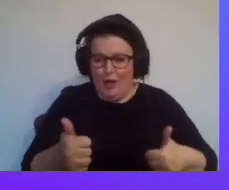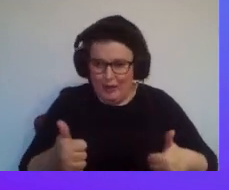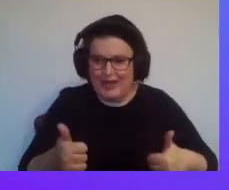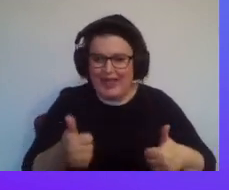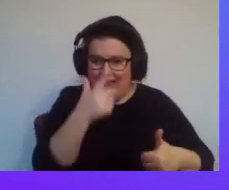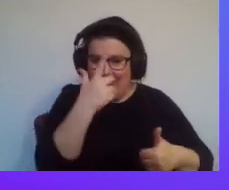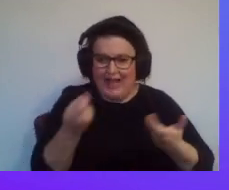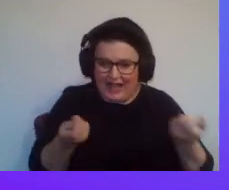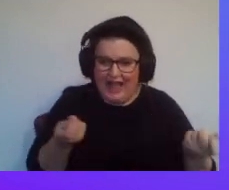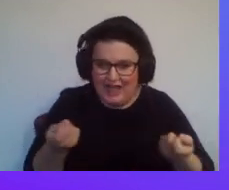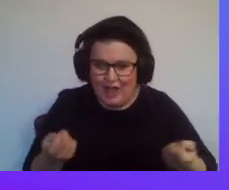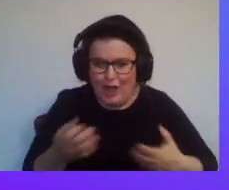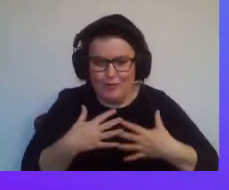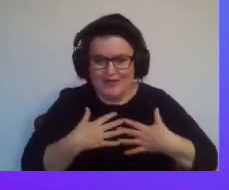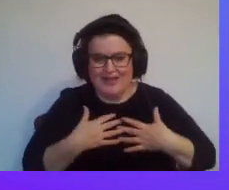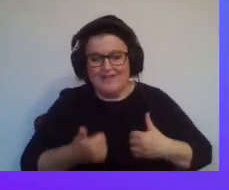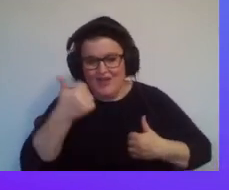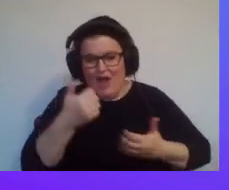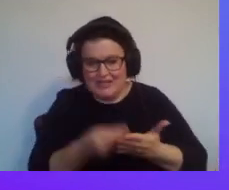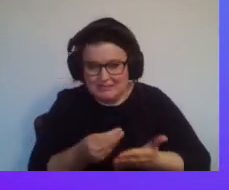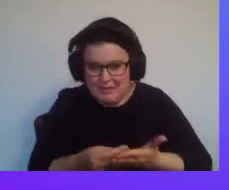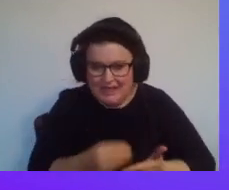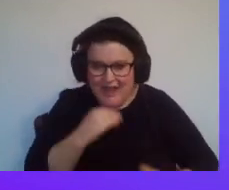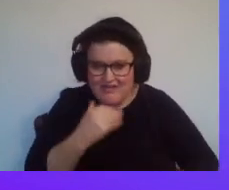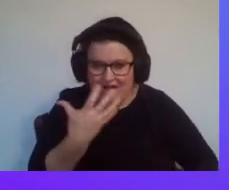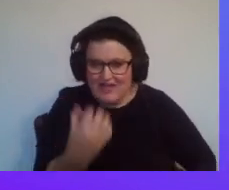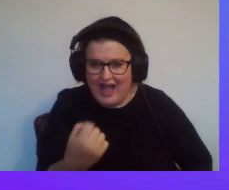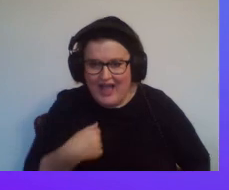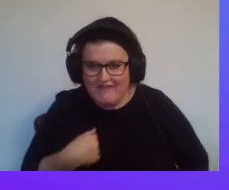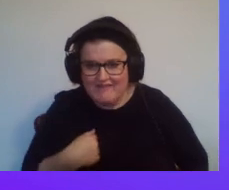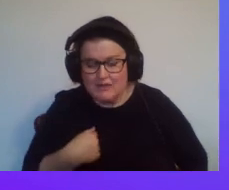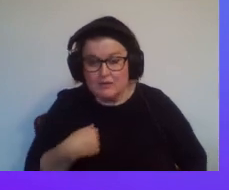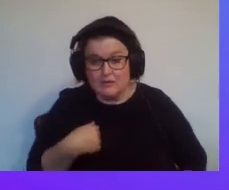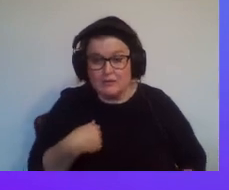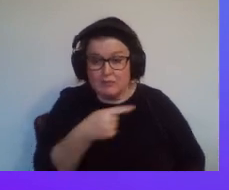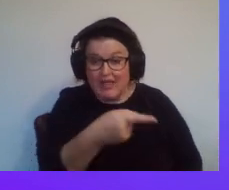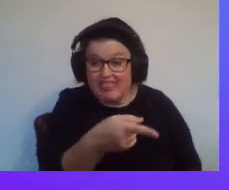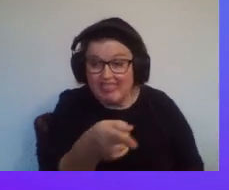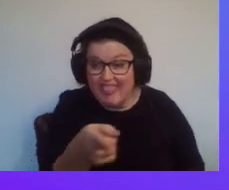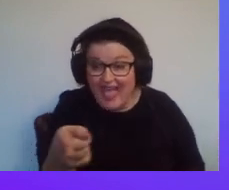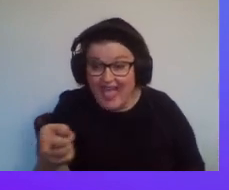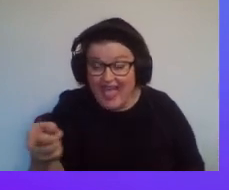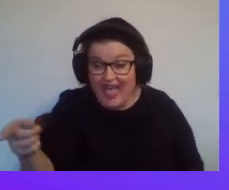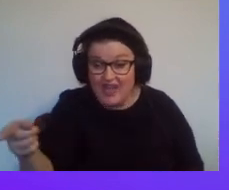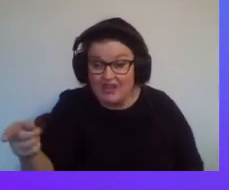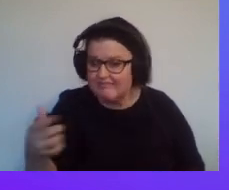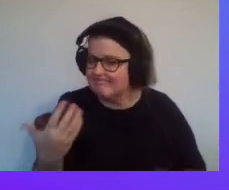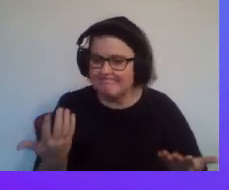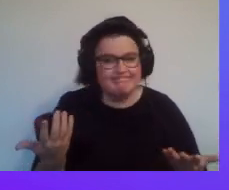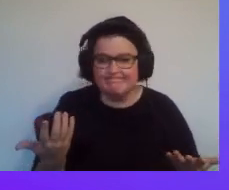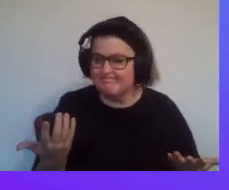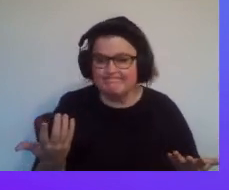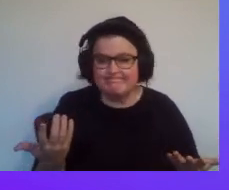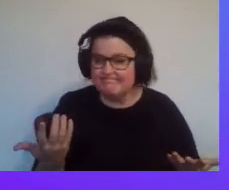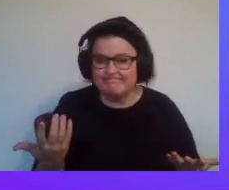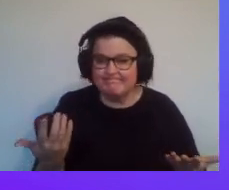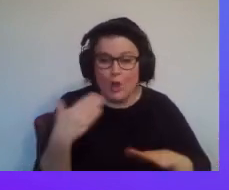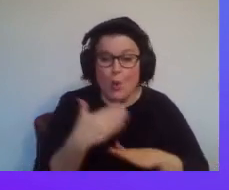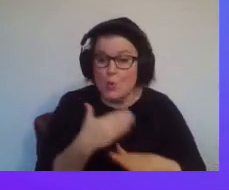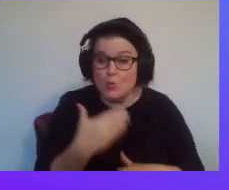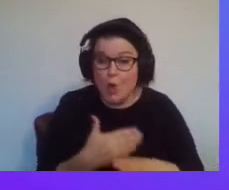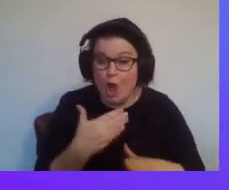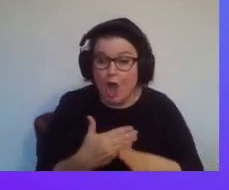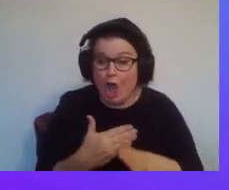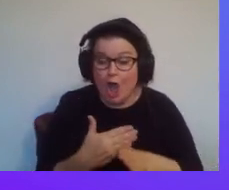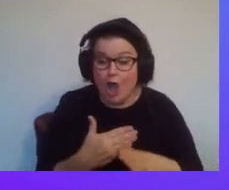And I think what the doctor said there was absolutely perfect because we will think that everybody has access perhaps to the internet and